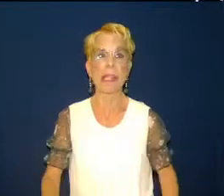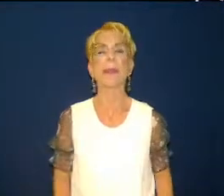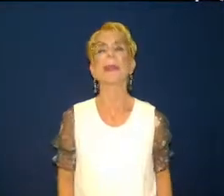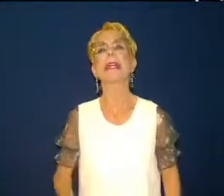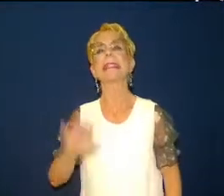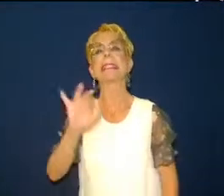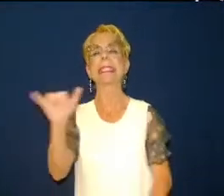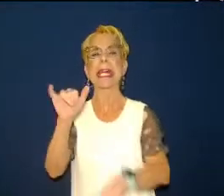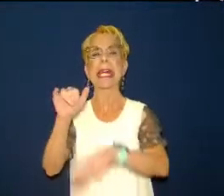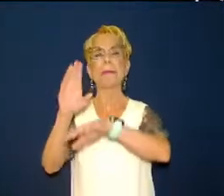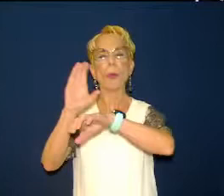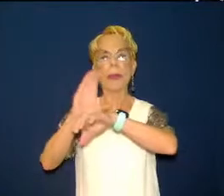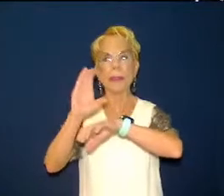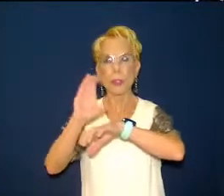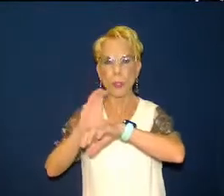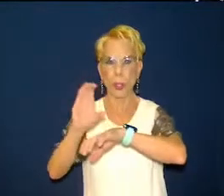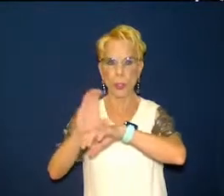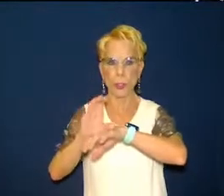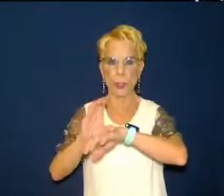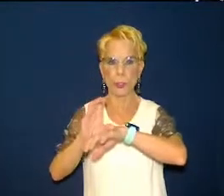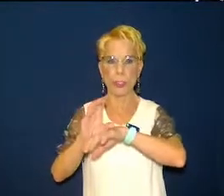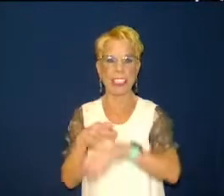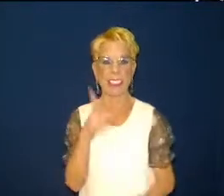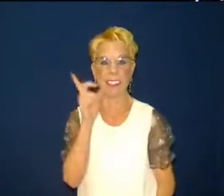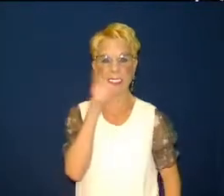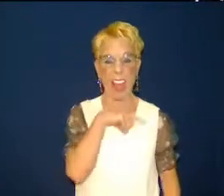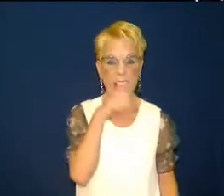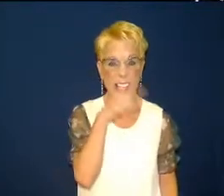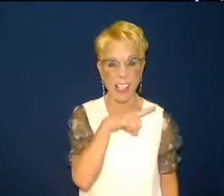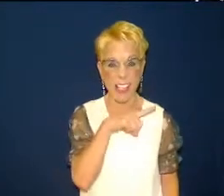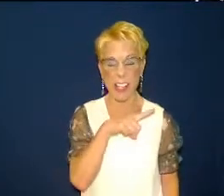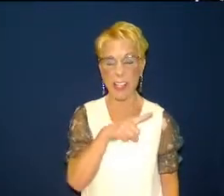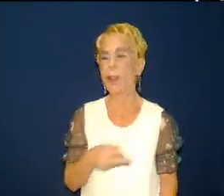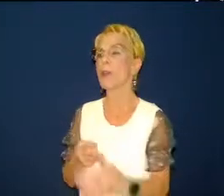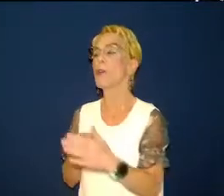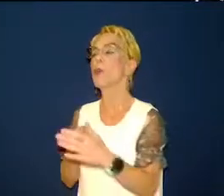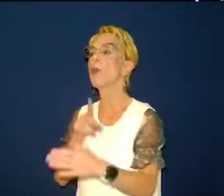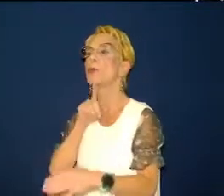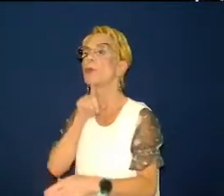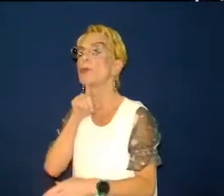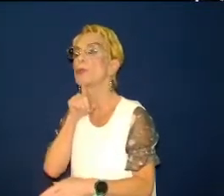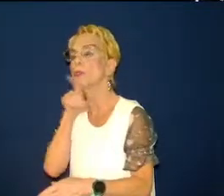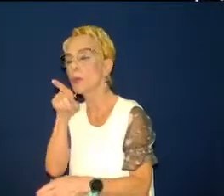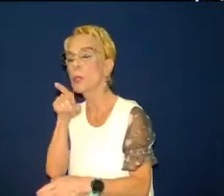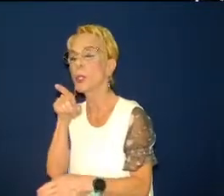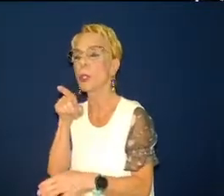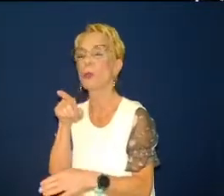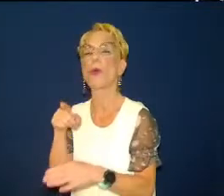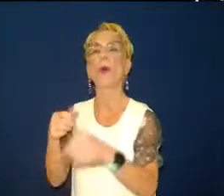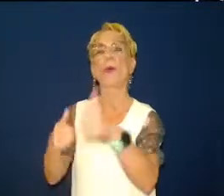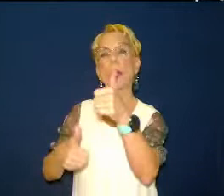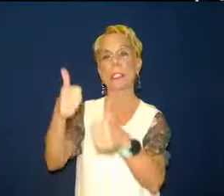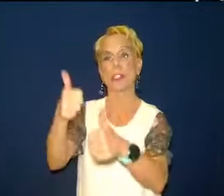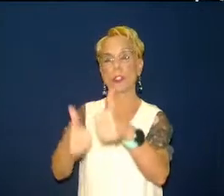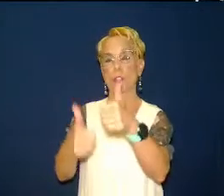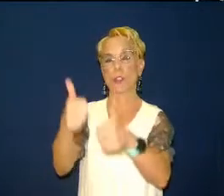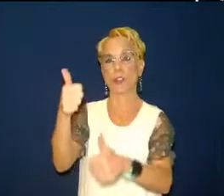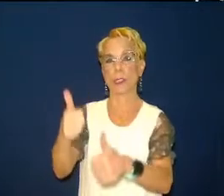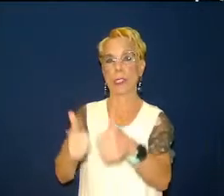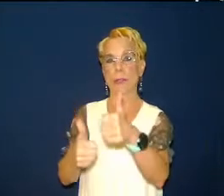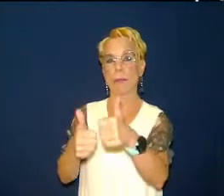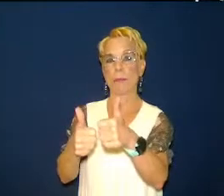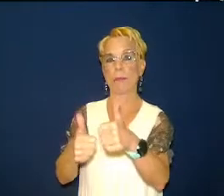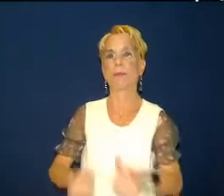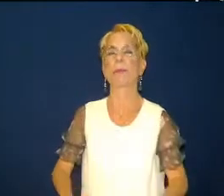what we're really doing what what are we here for what's our purpose are our ministries are they really